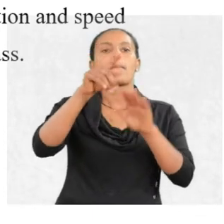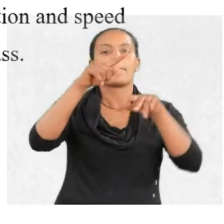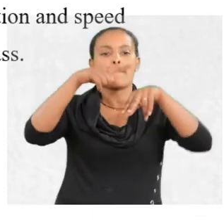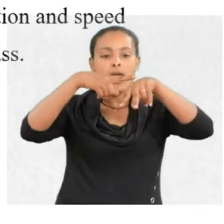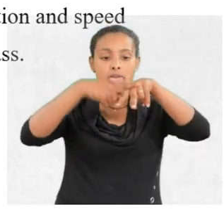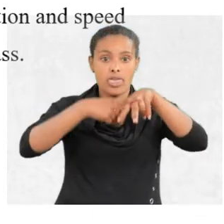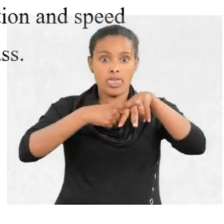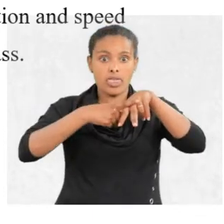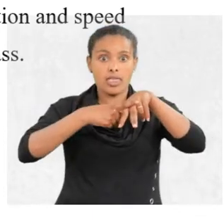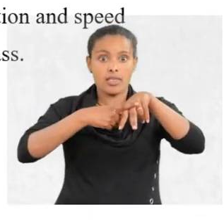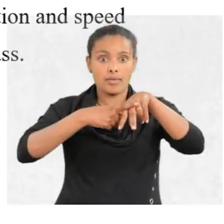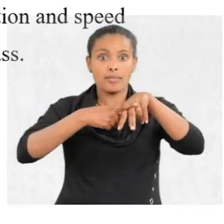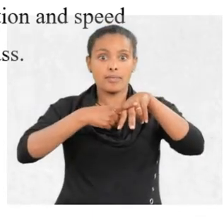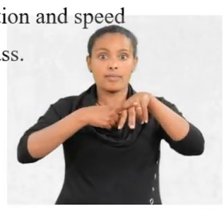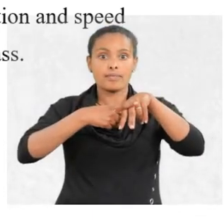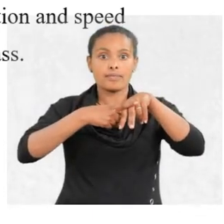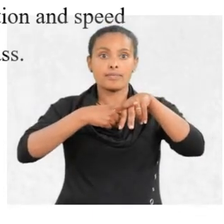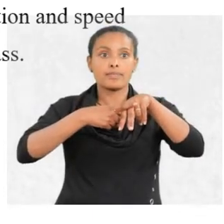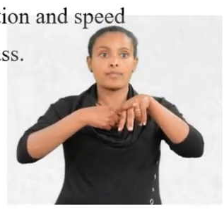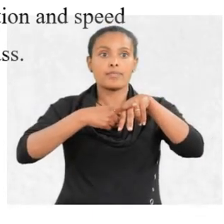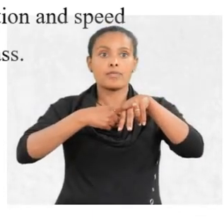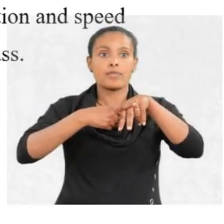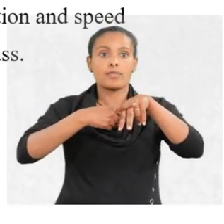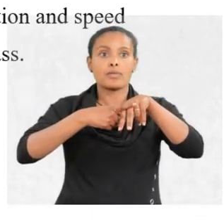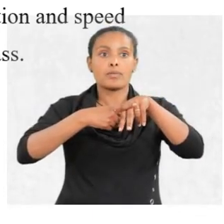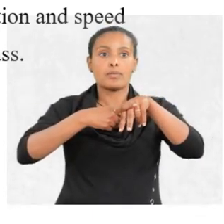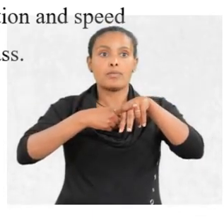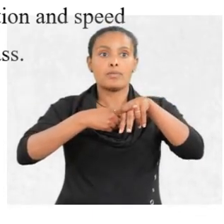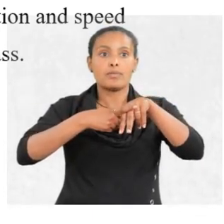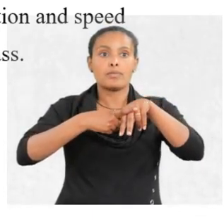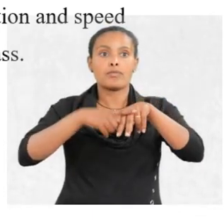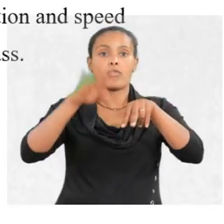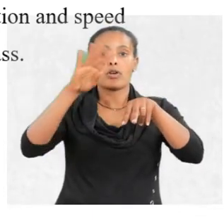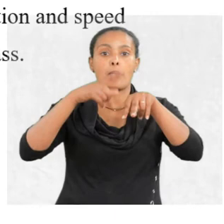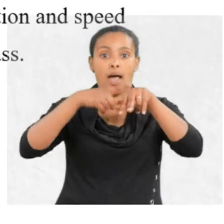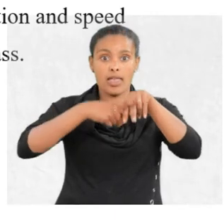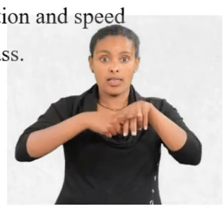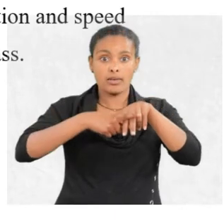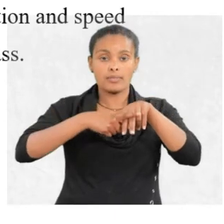h divided by 4 pi.